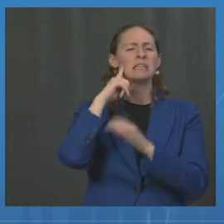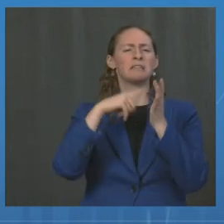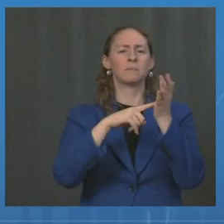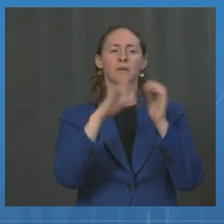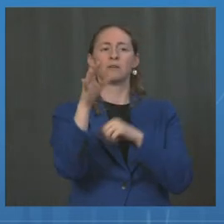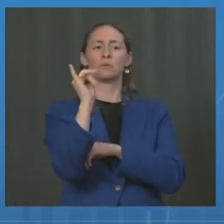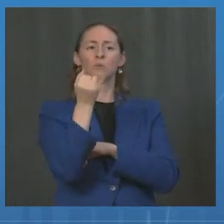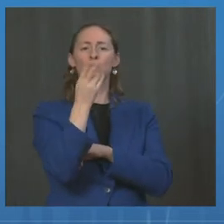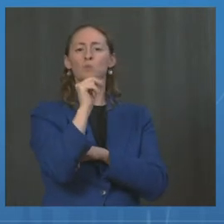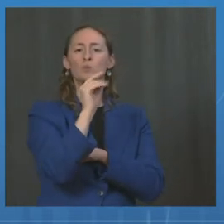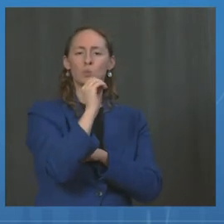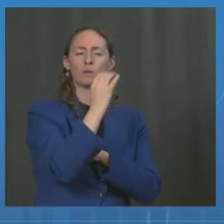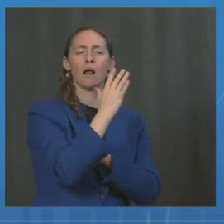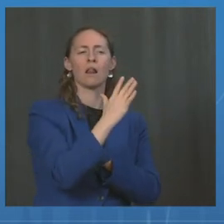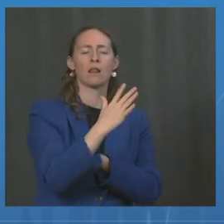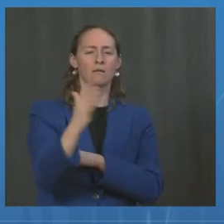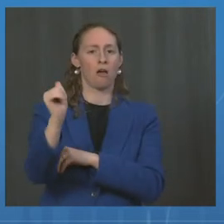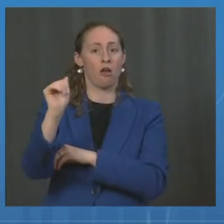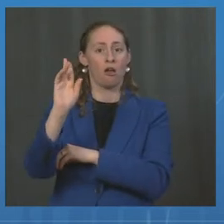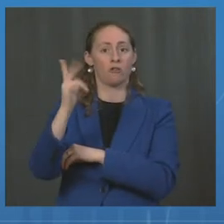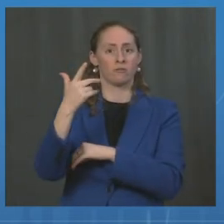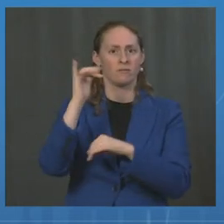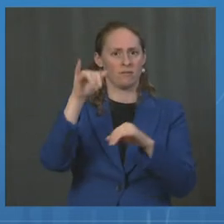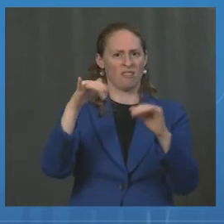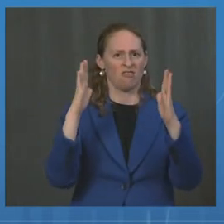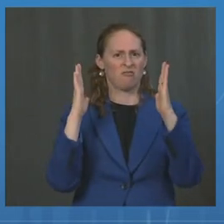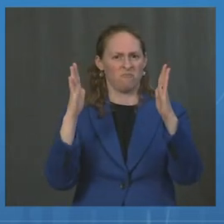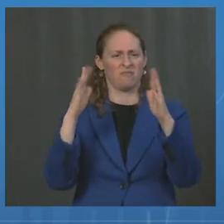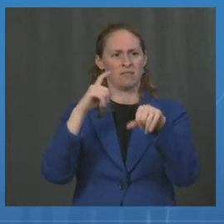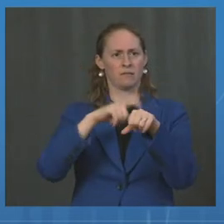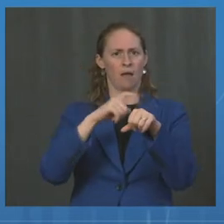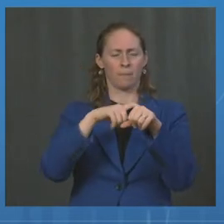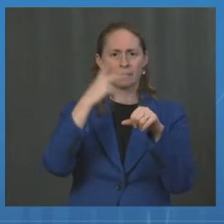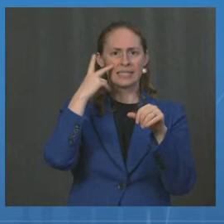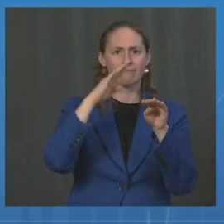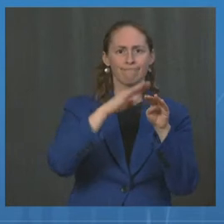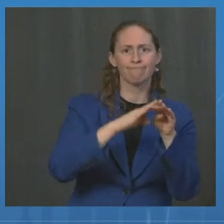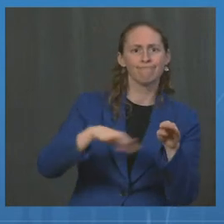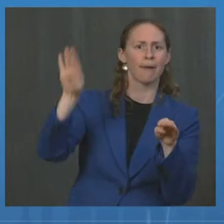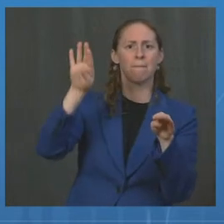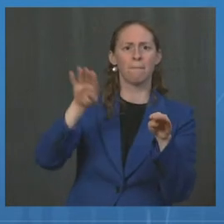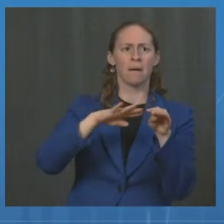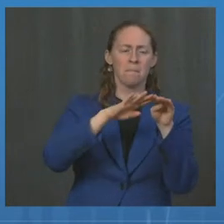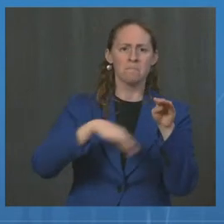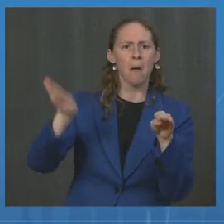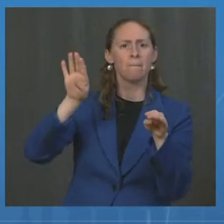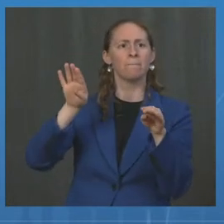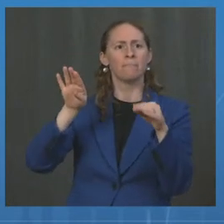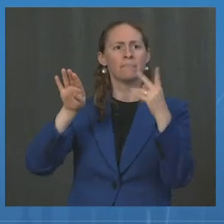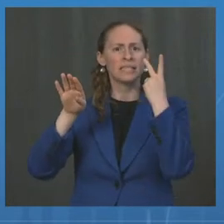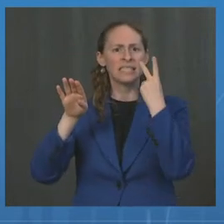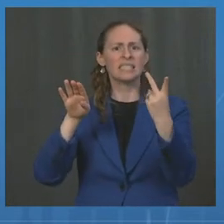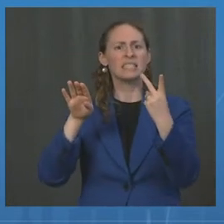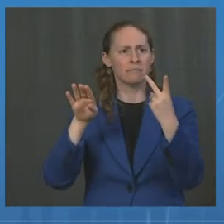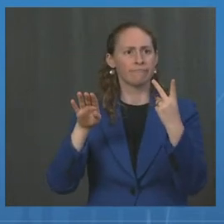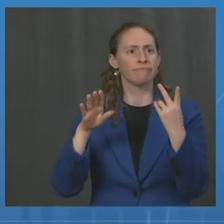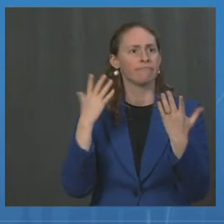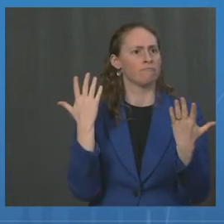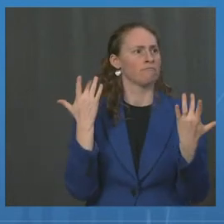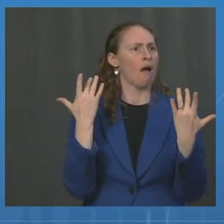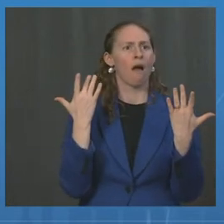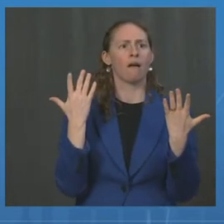August the 1st. So clearly, Delta is dominant and is responsible for new cases, including